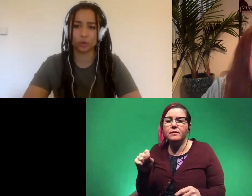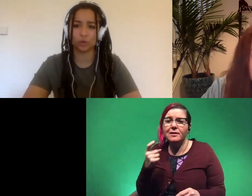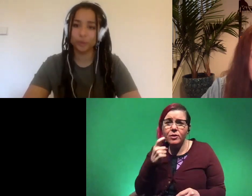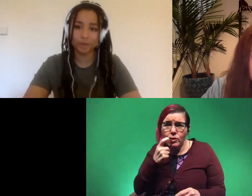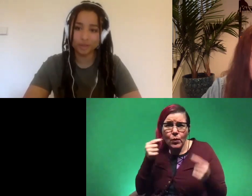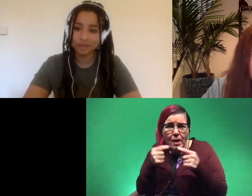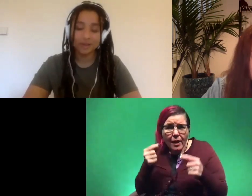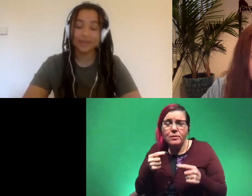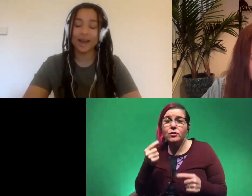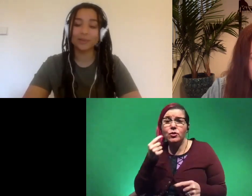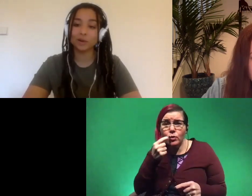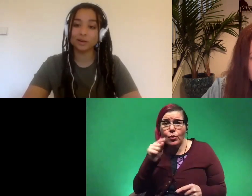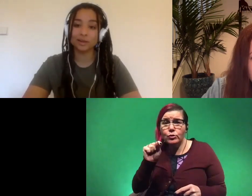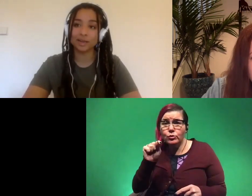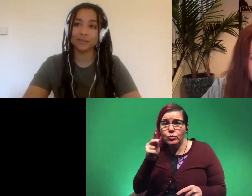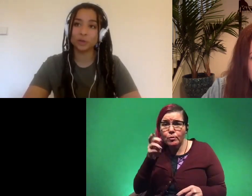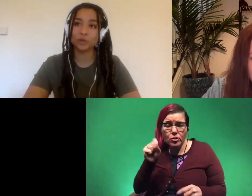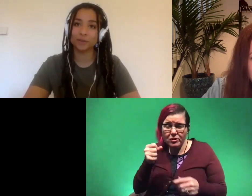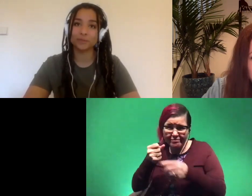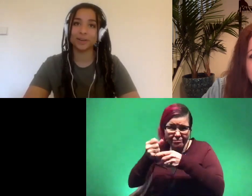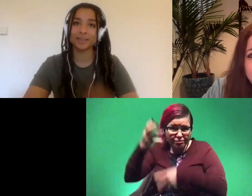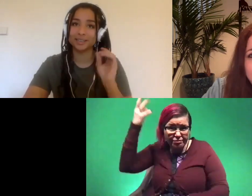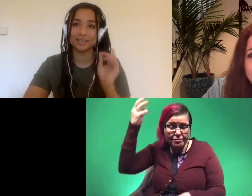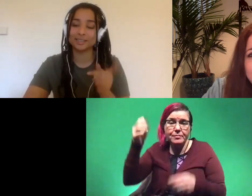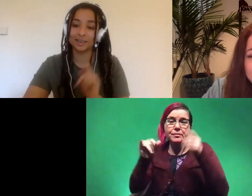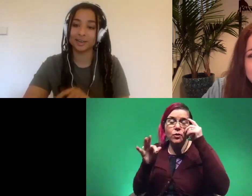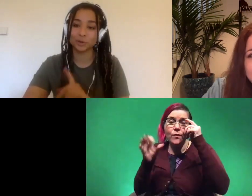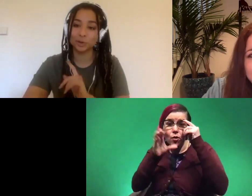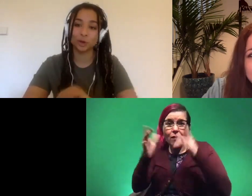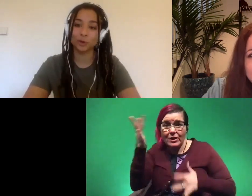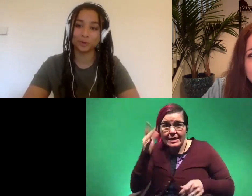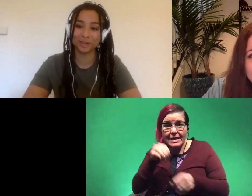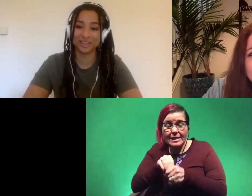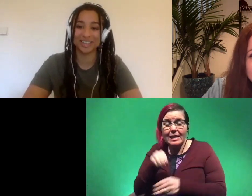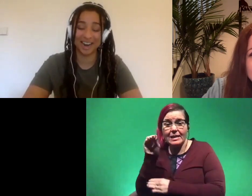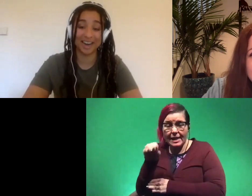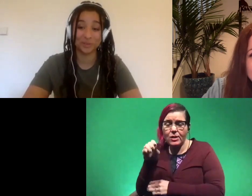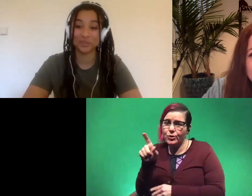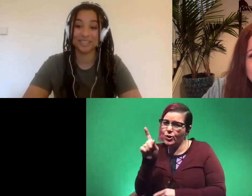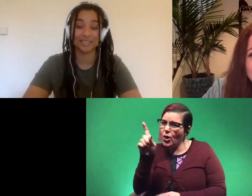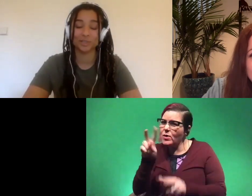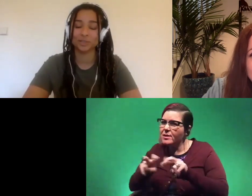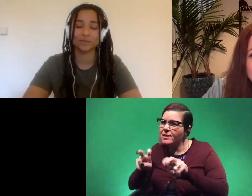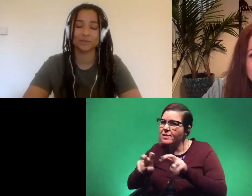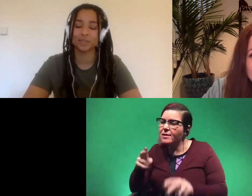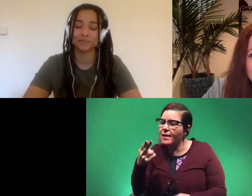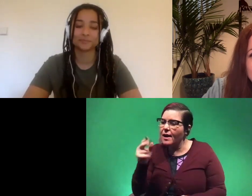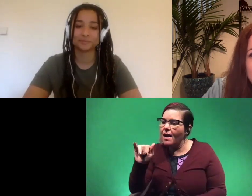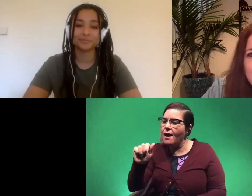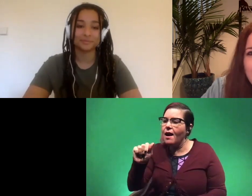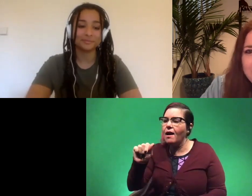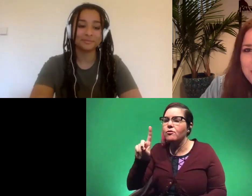tooth tumors they have it all like if you're trying to find a disease in a dinosaur you should go look at hadrosaurs because they're just covered